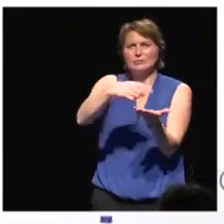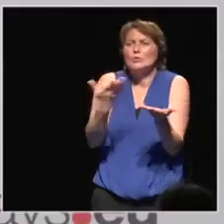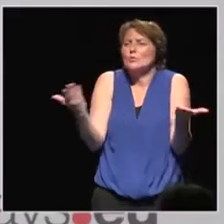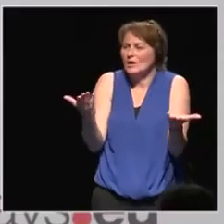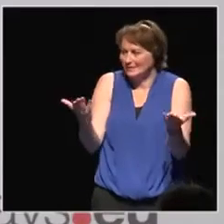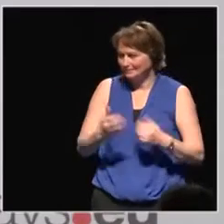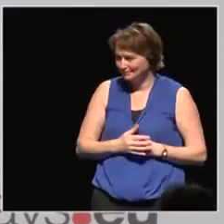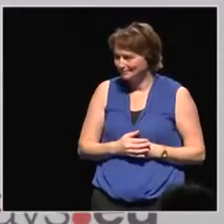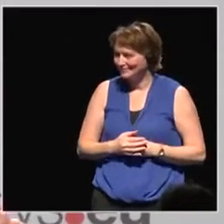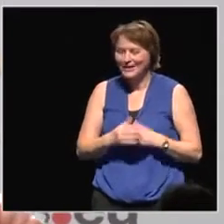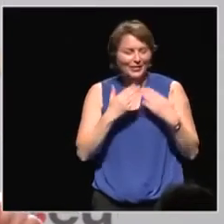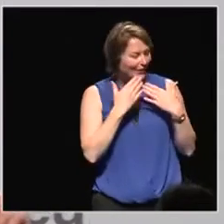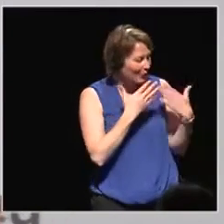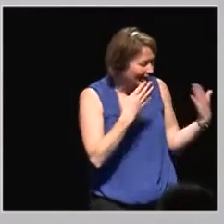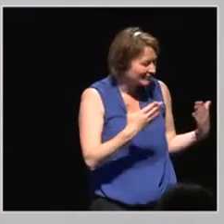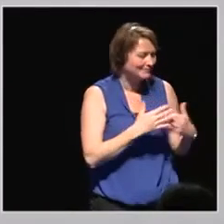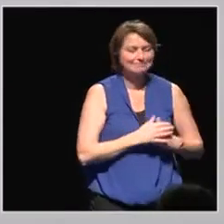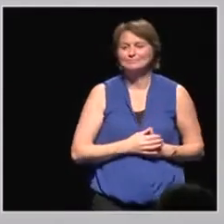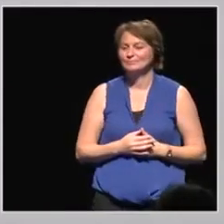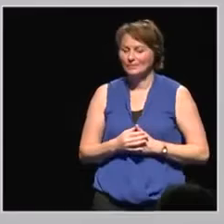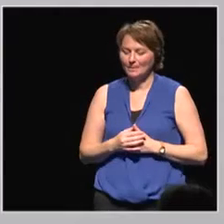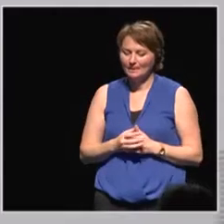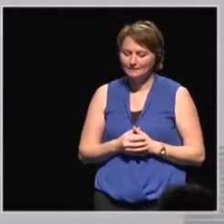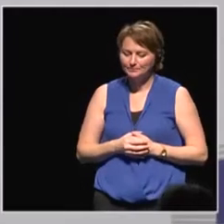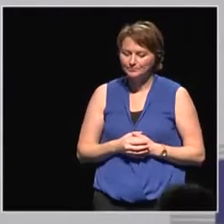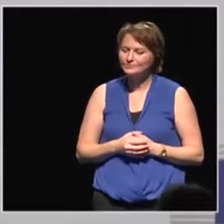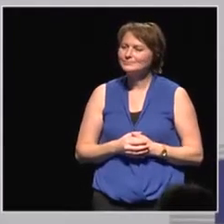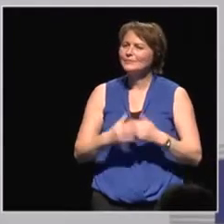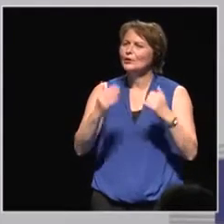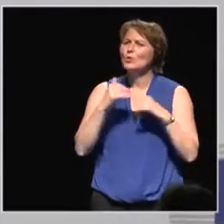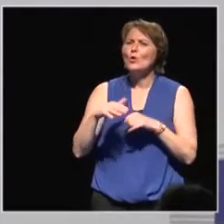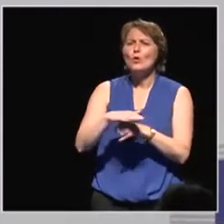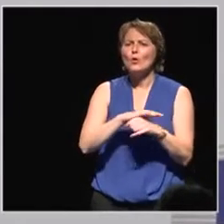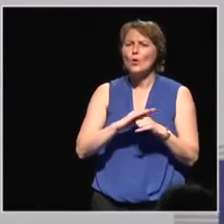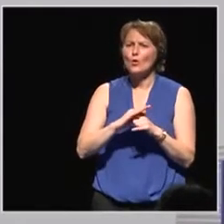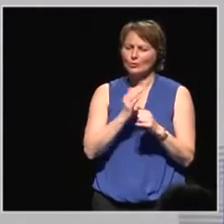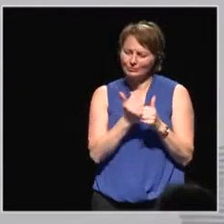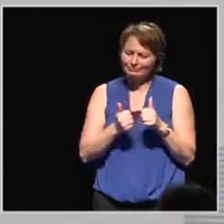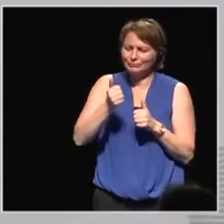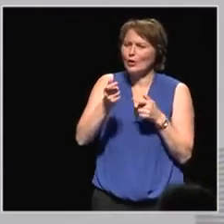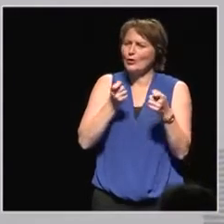Thanks a lot. Thank you. So, local authorities perspective.